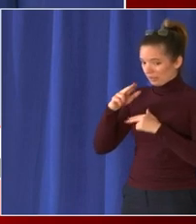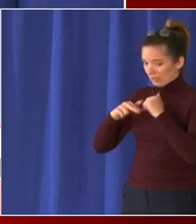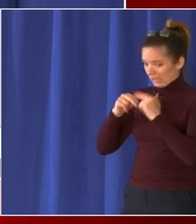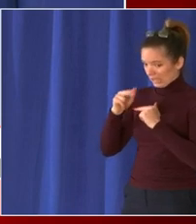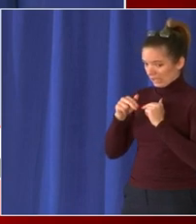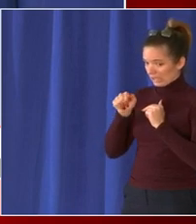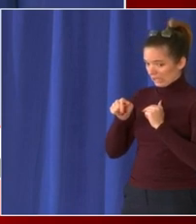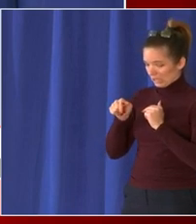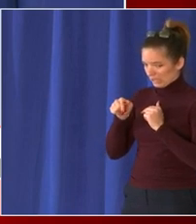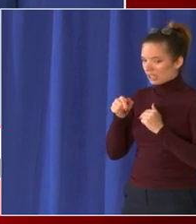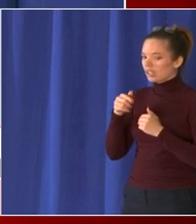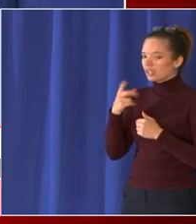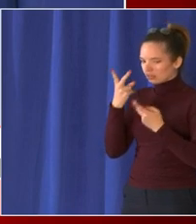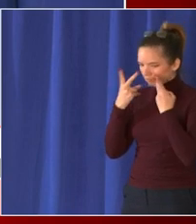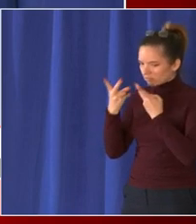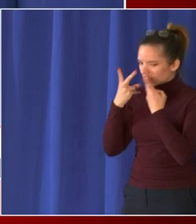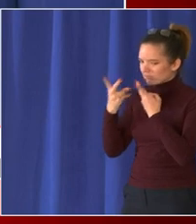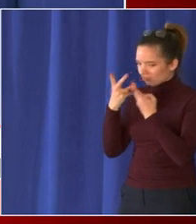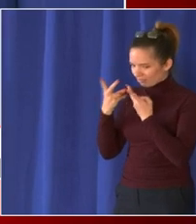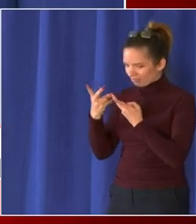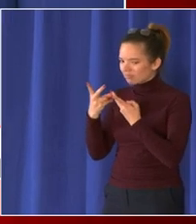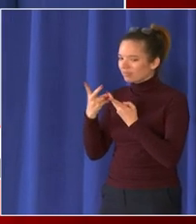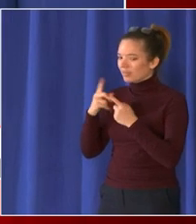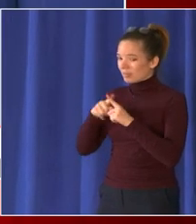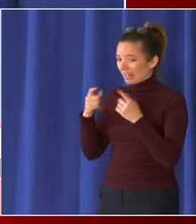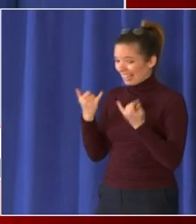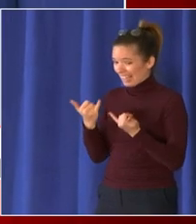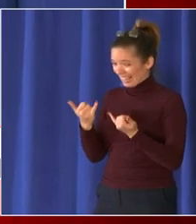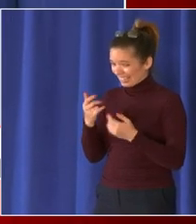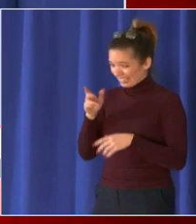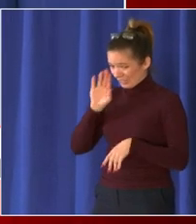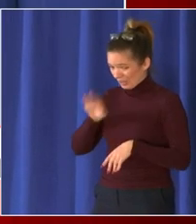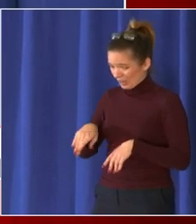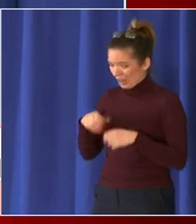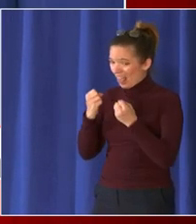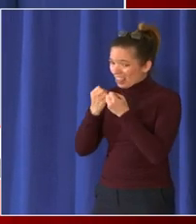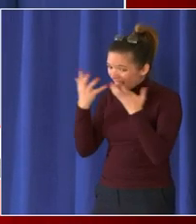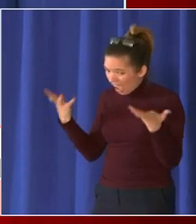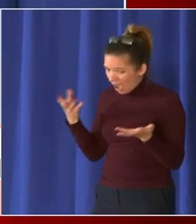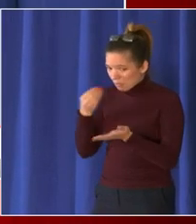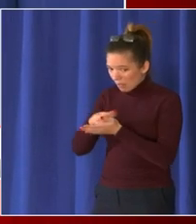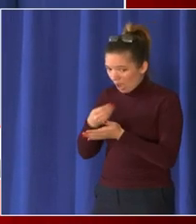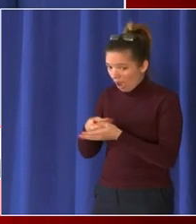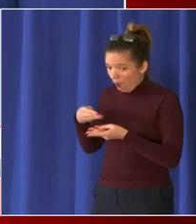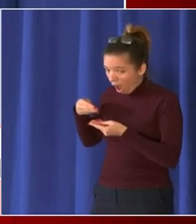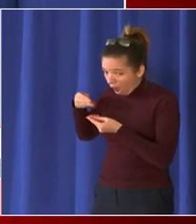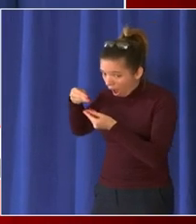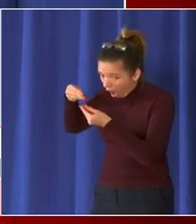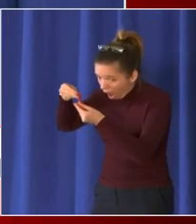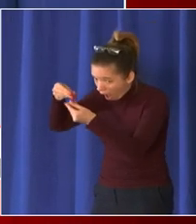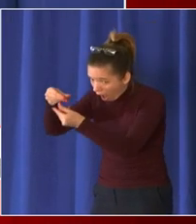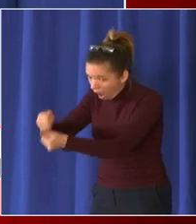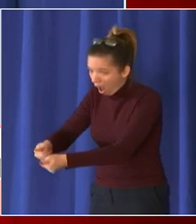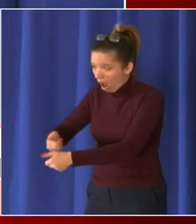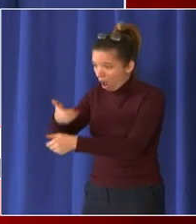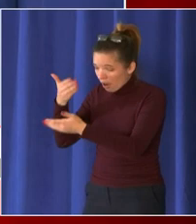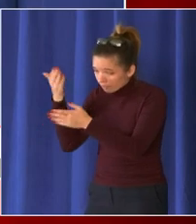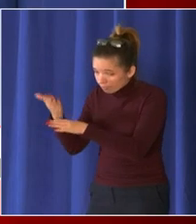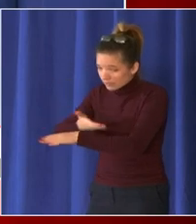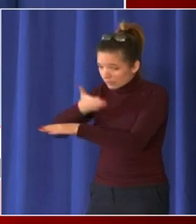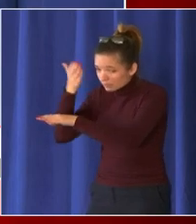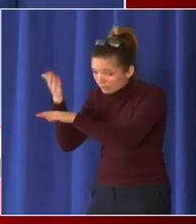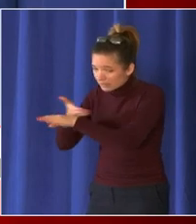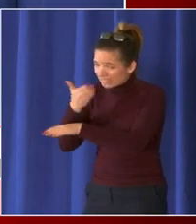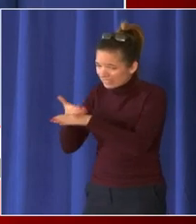police officers however it is very very very expensive to do the rehabilitation for that building and it will be